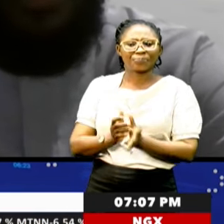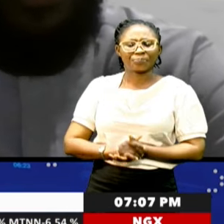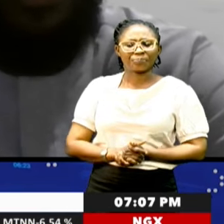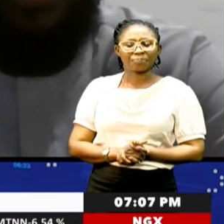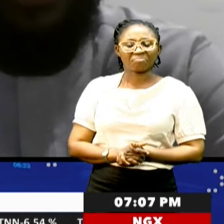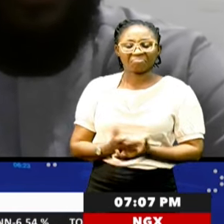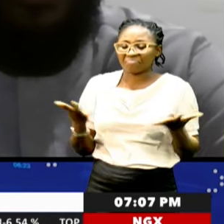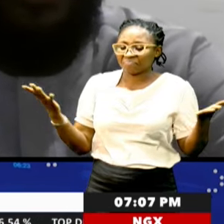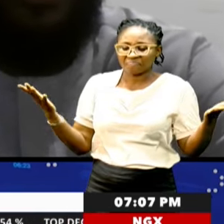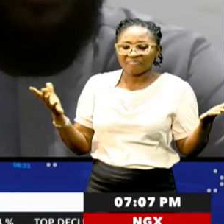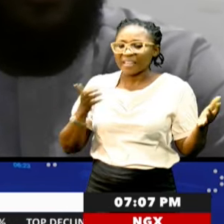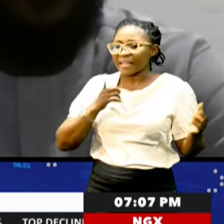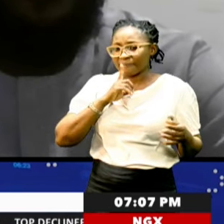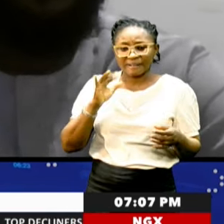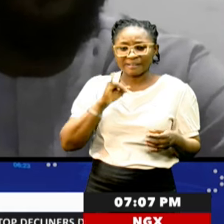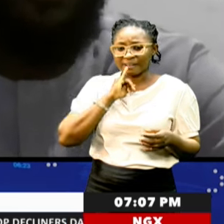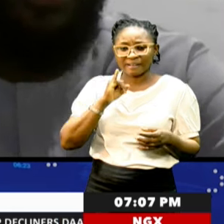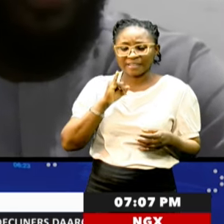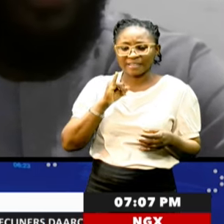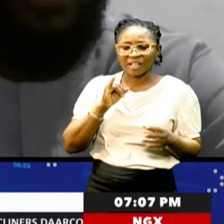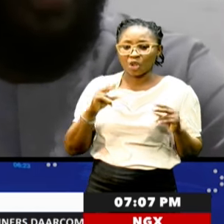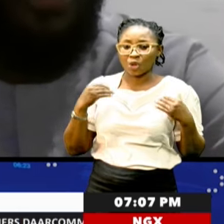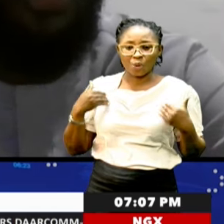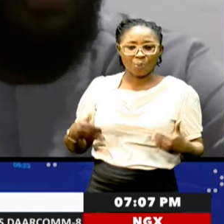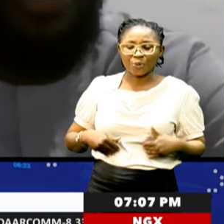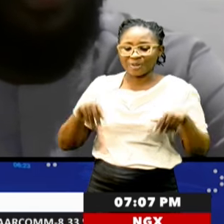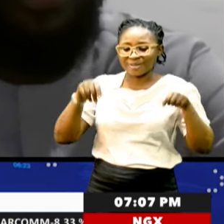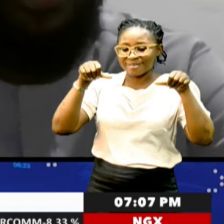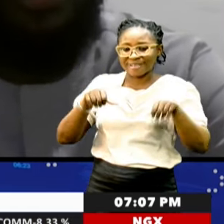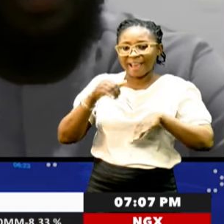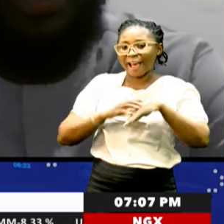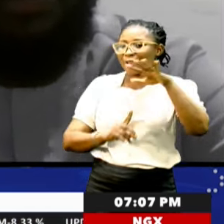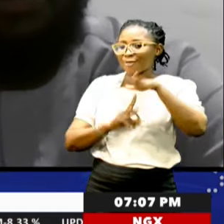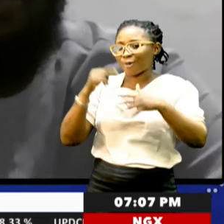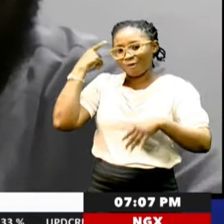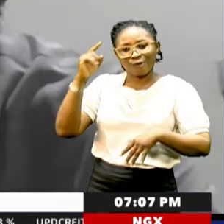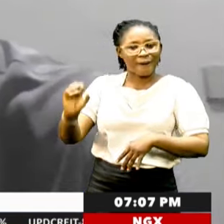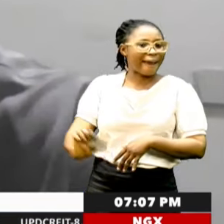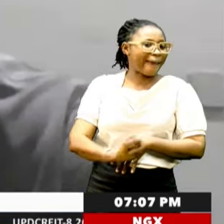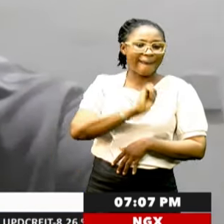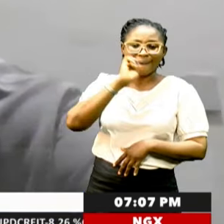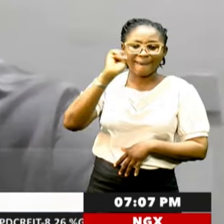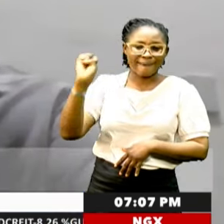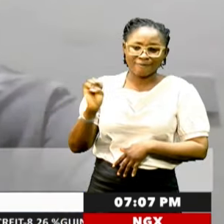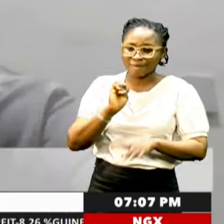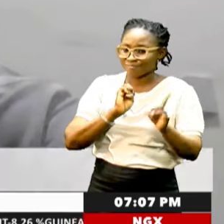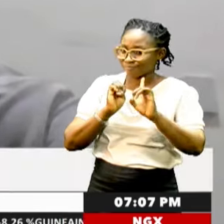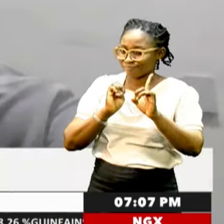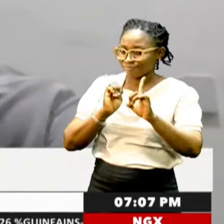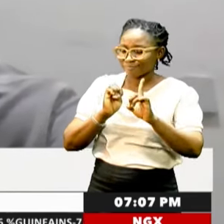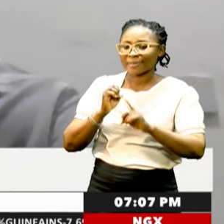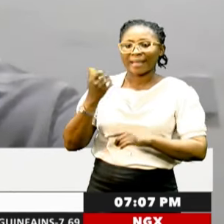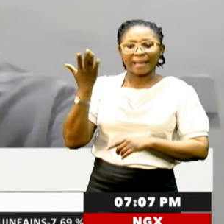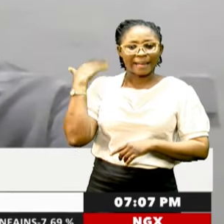Well, the reality is nobody stays at the top forever, you know. The last decade